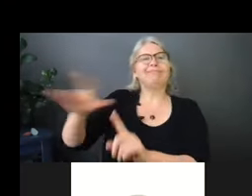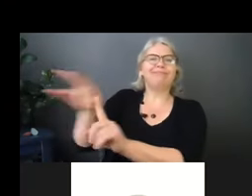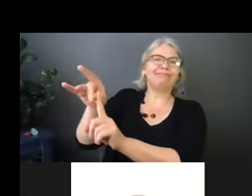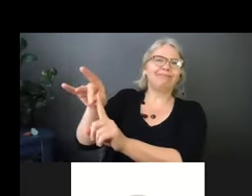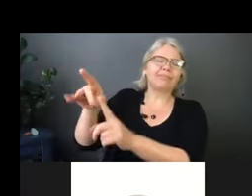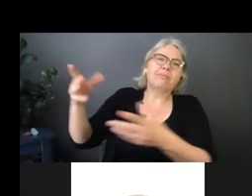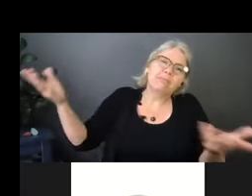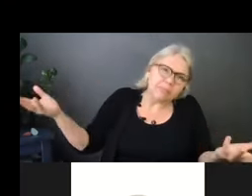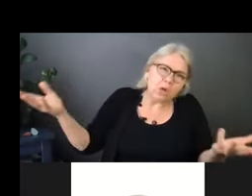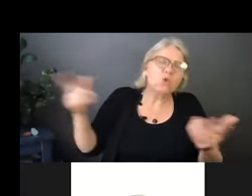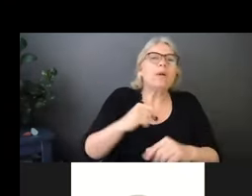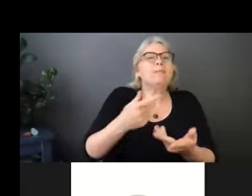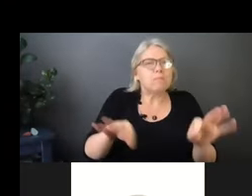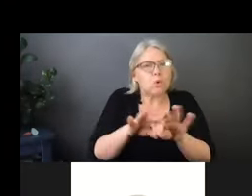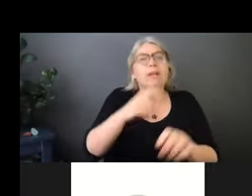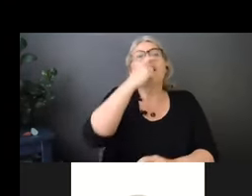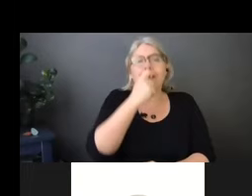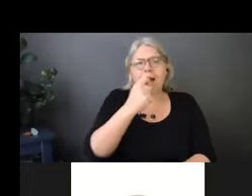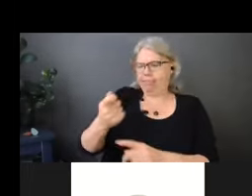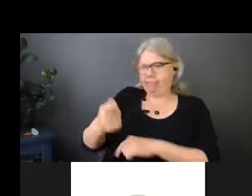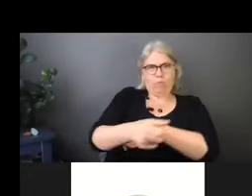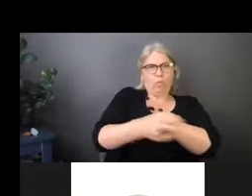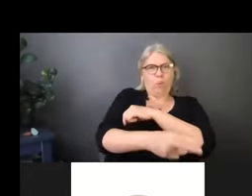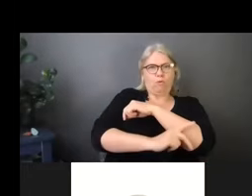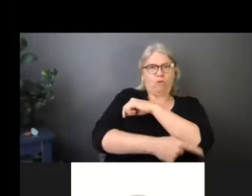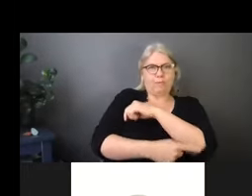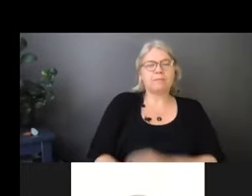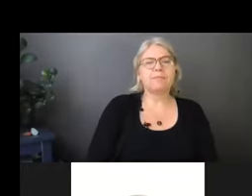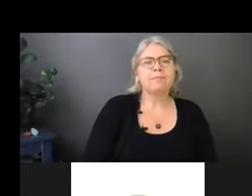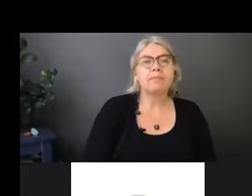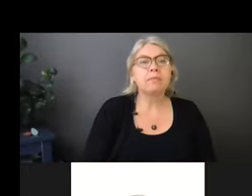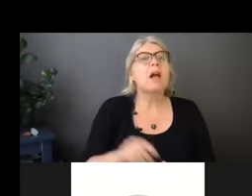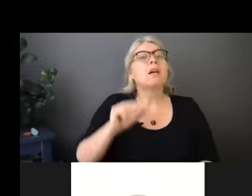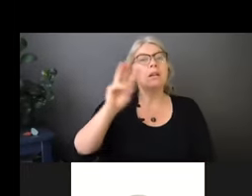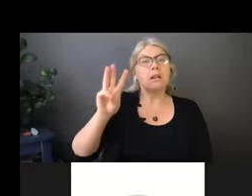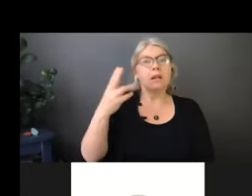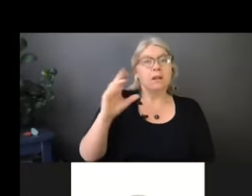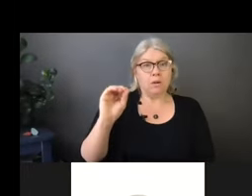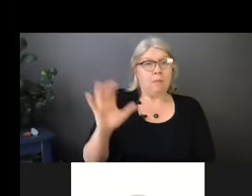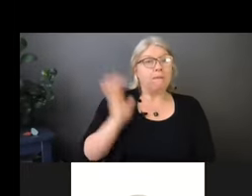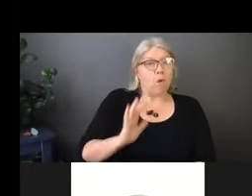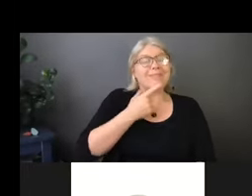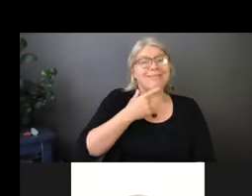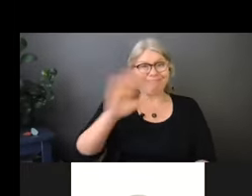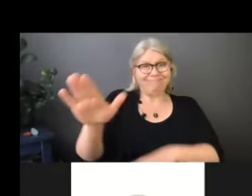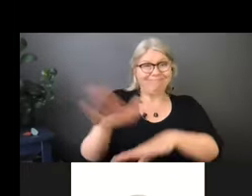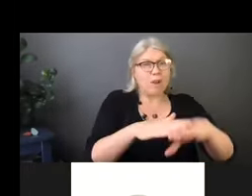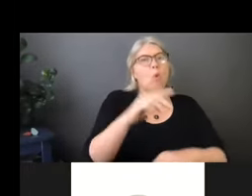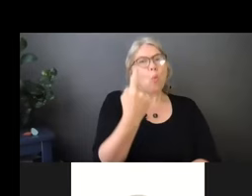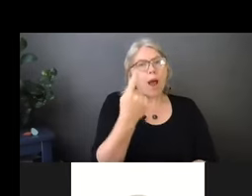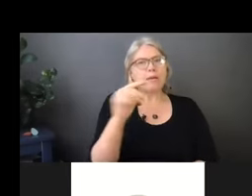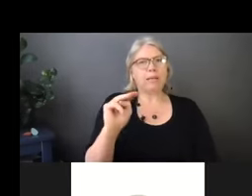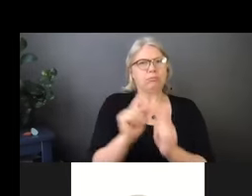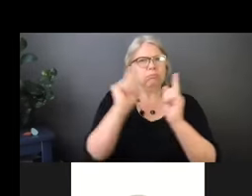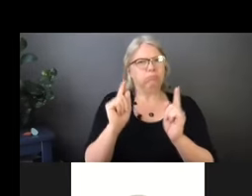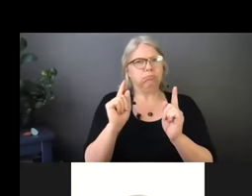The World Health Organization used to say to stay one feet away from, sorry, one meter away from individuals. And now obviously with COVID, it's two meters